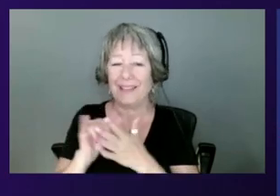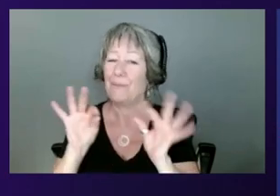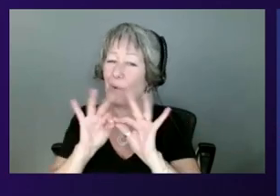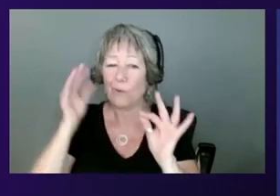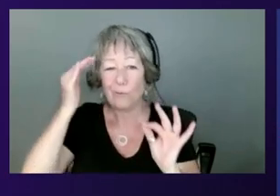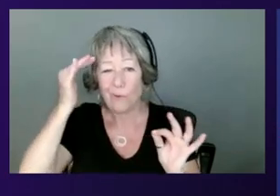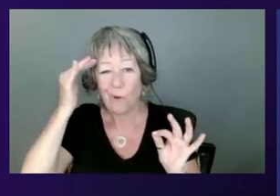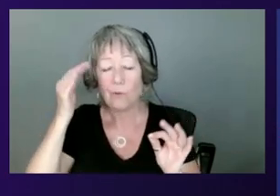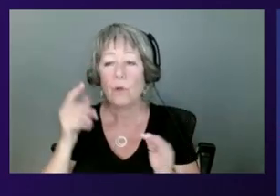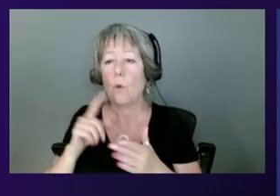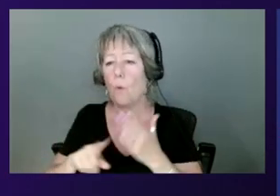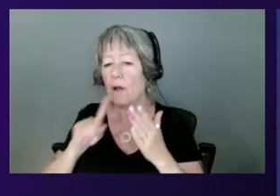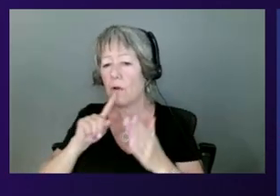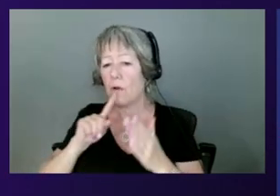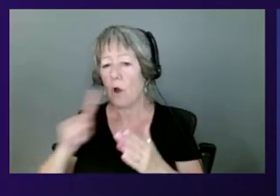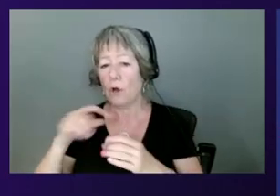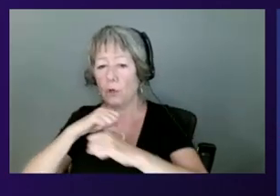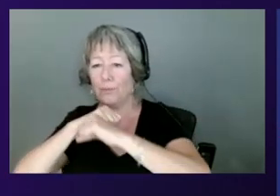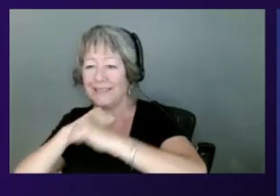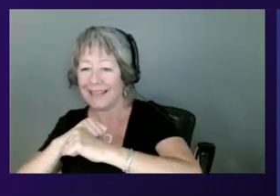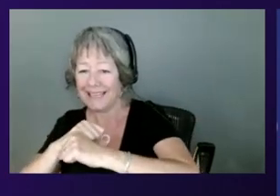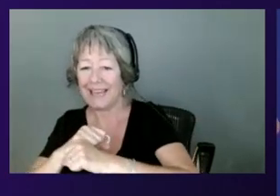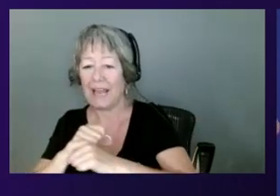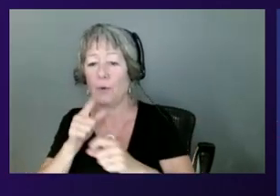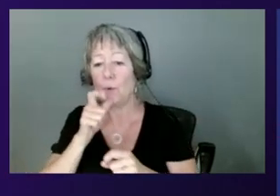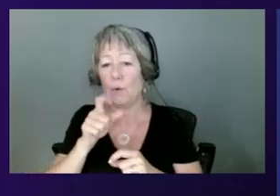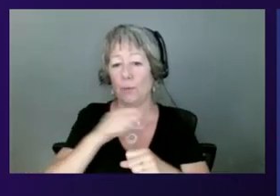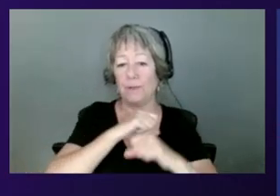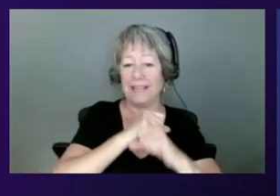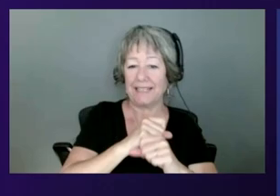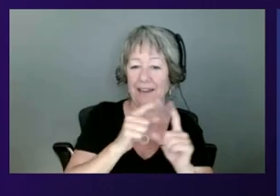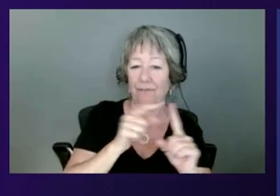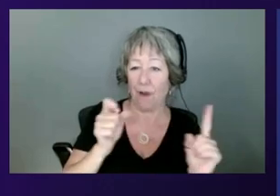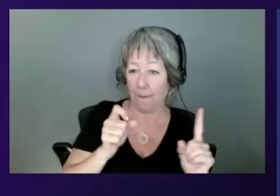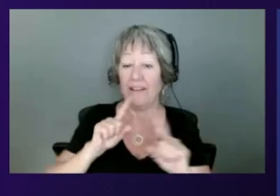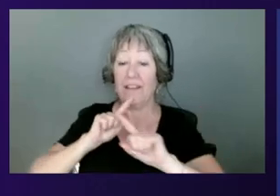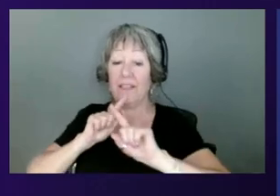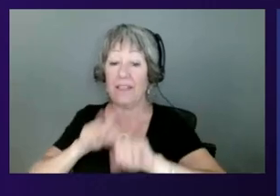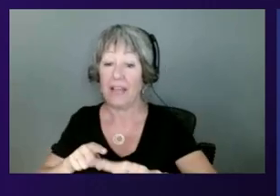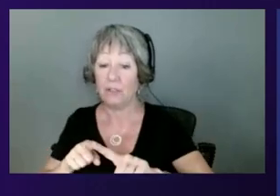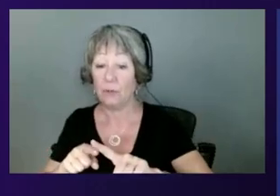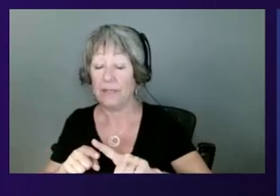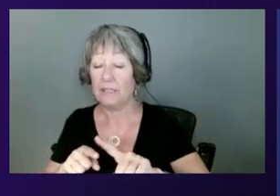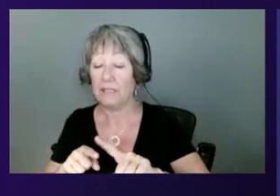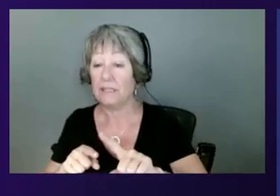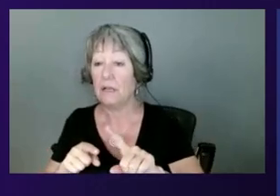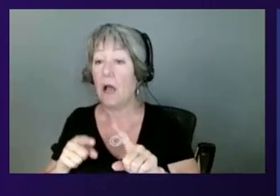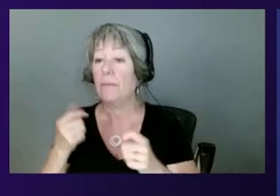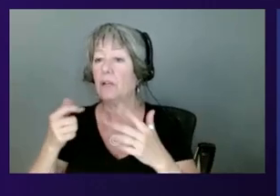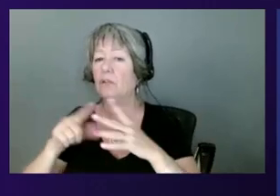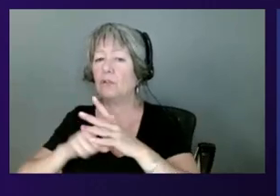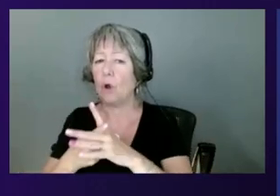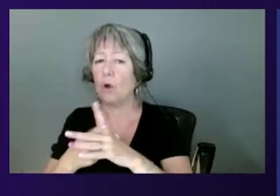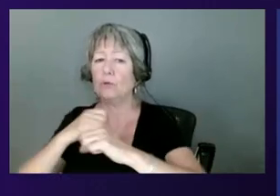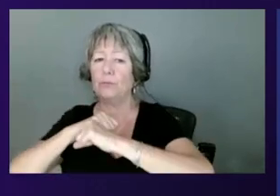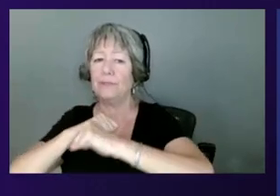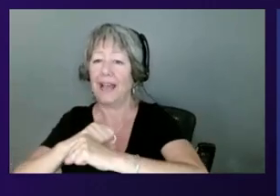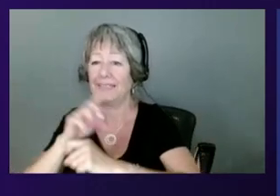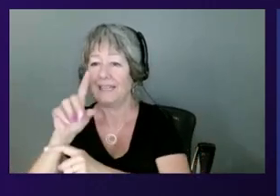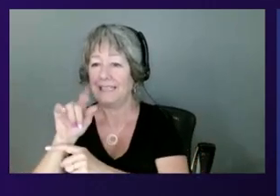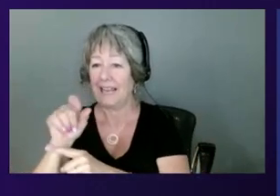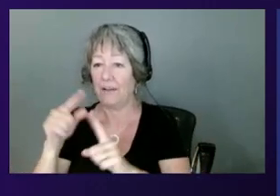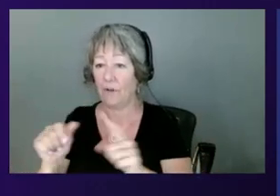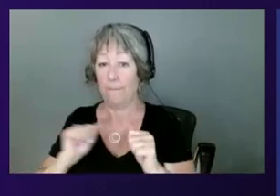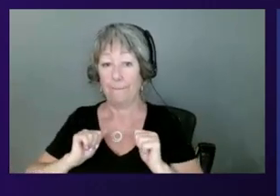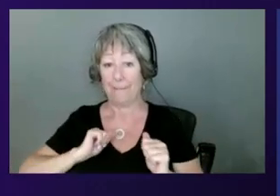what are you protecting and who are protecting it from? Right. And if the answer to that is, I'm going to start protecting data even from myself as a customer